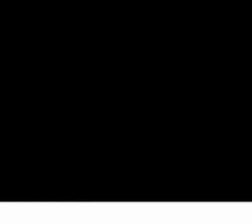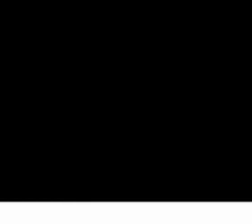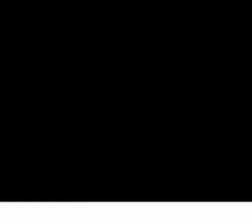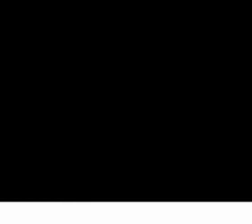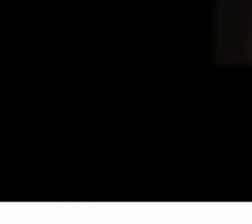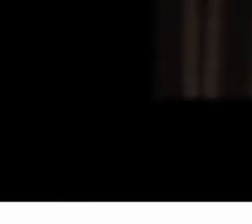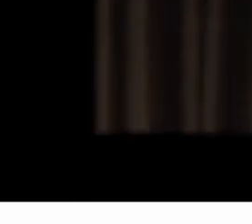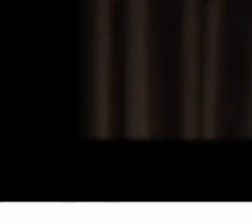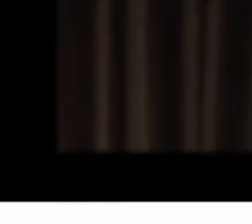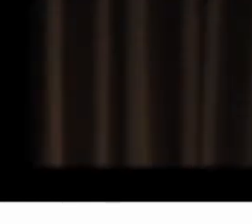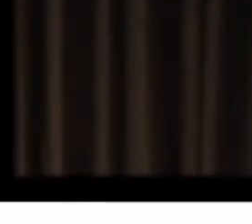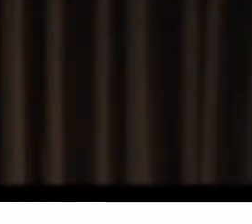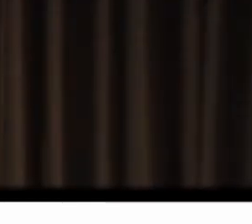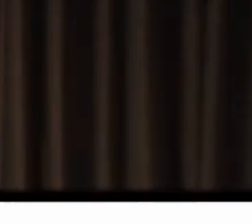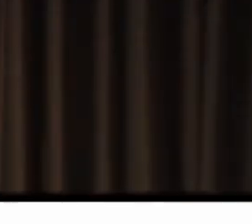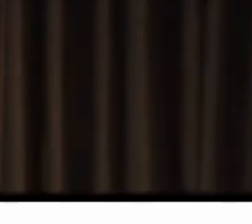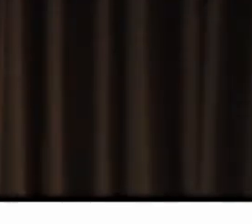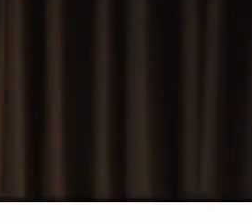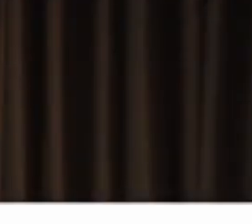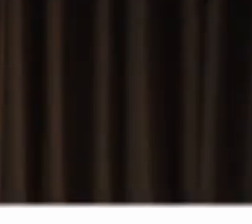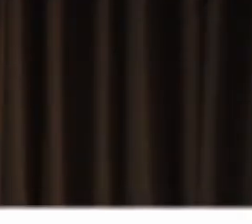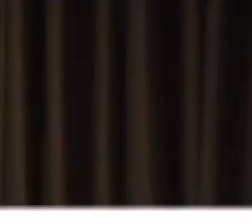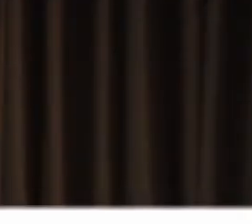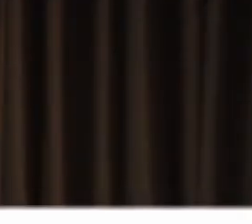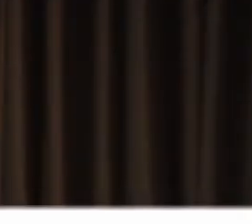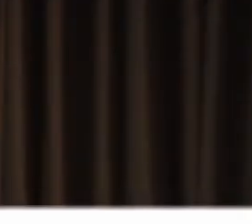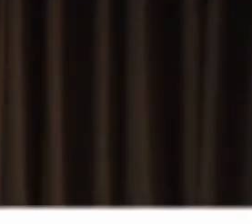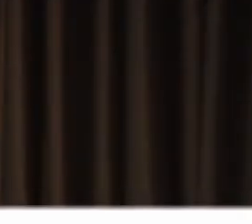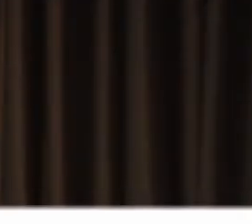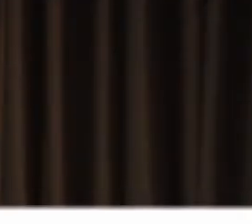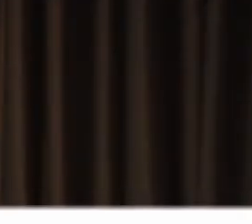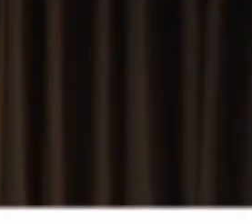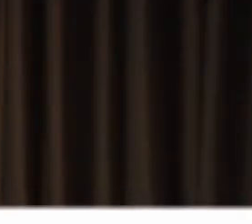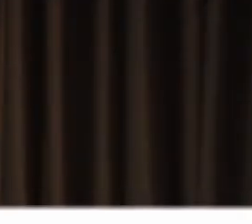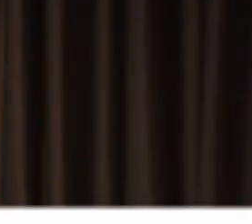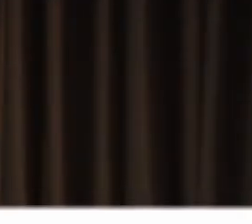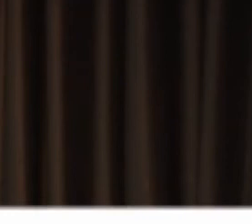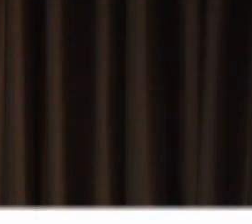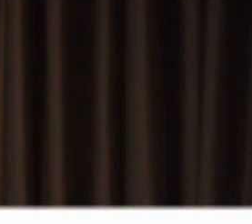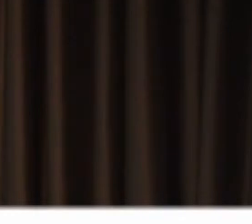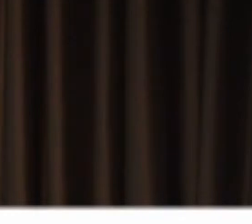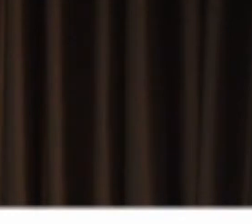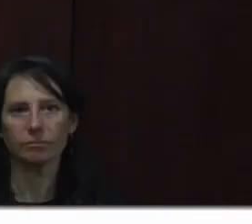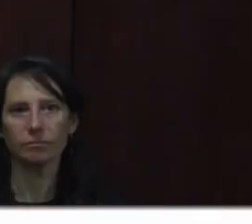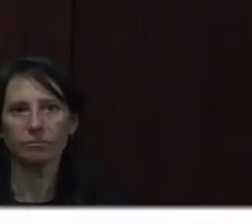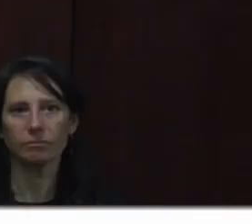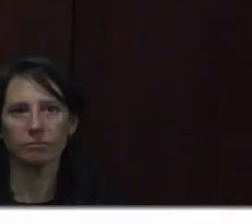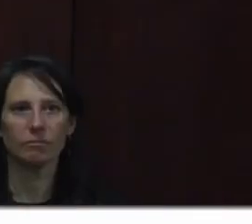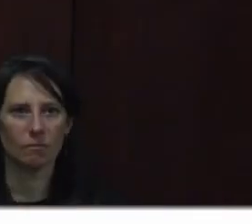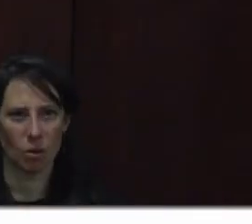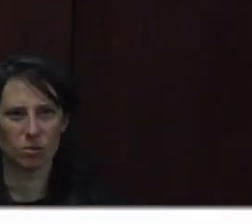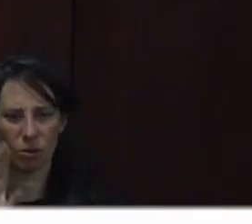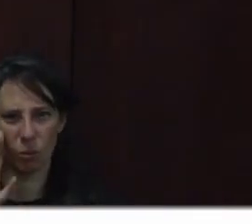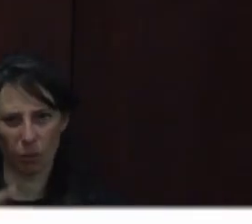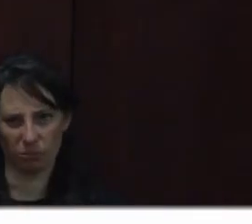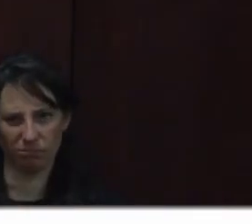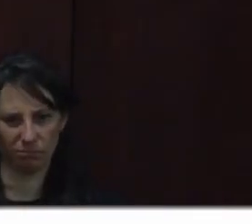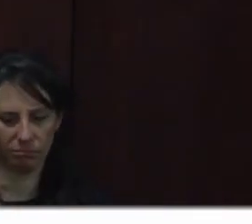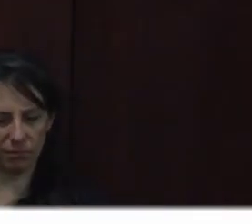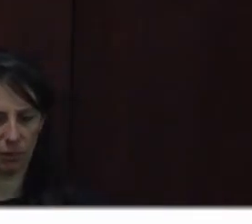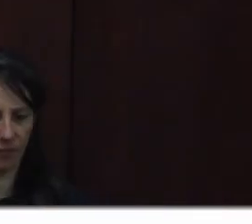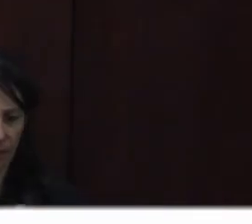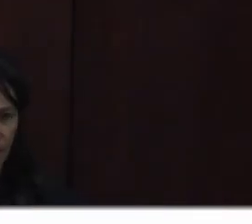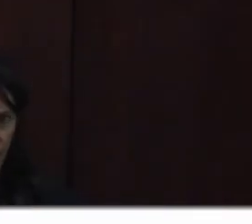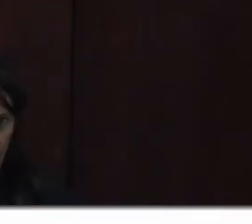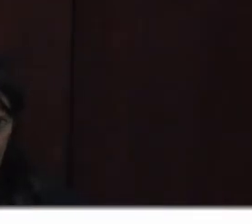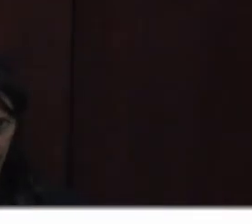Briefly update you today on the COVID-19 situational report and a vaccine update. As of